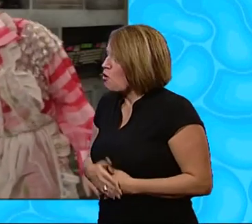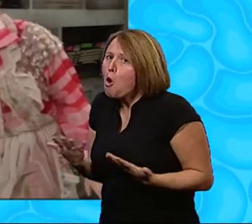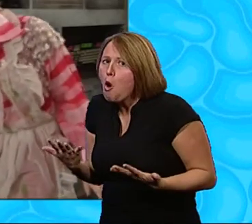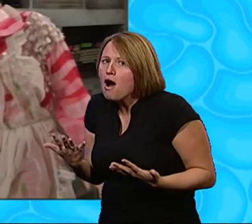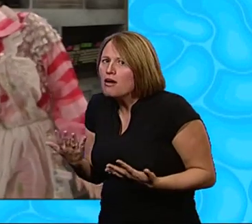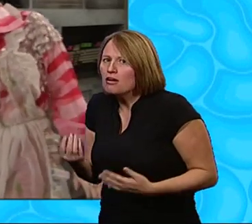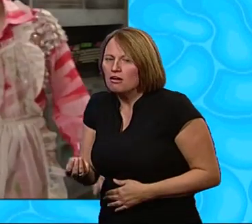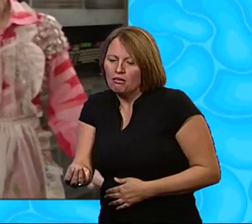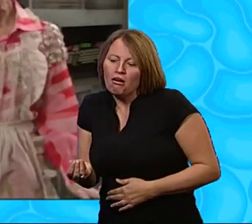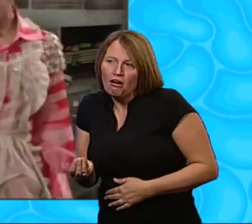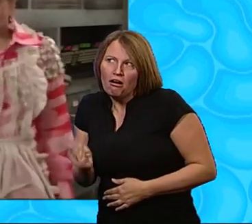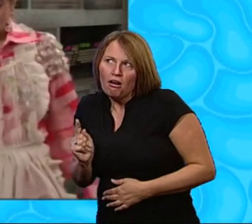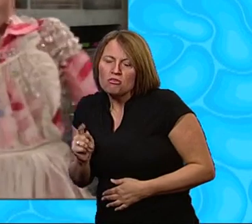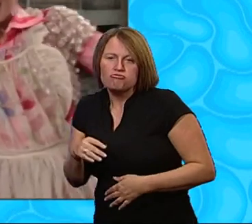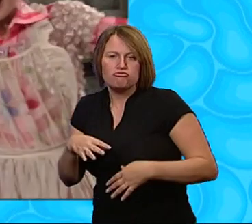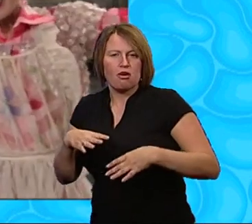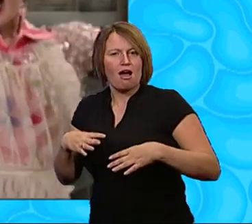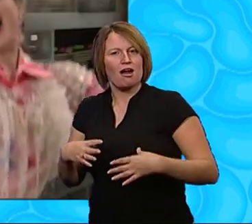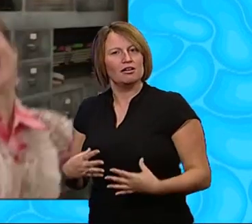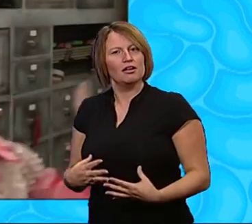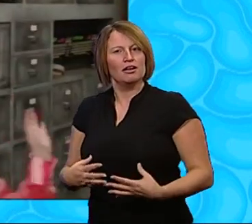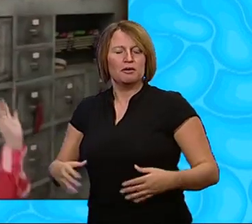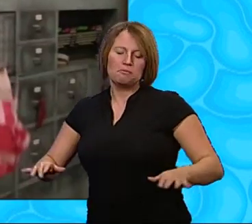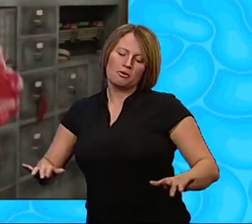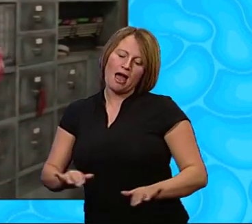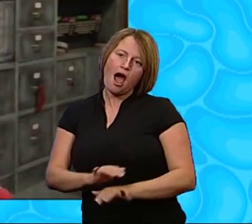Or... relaxed Ah!